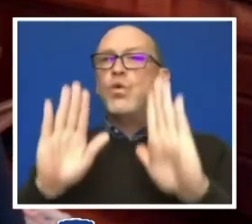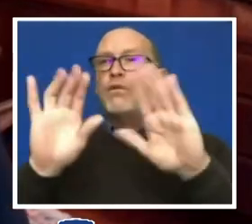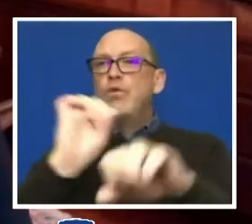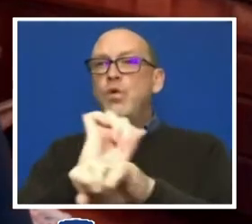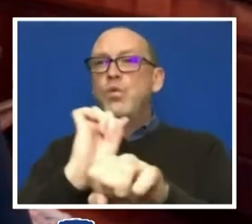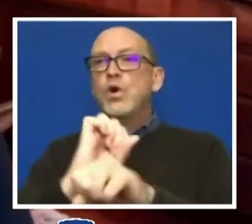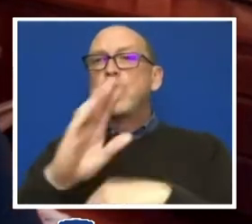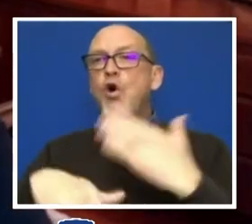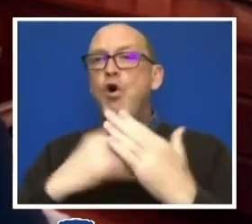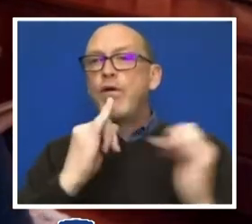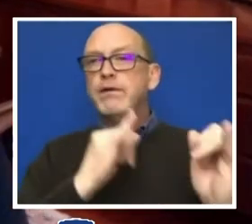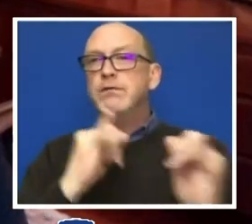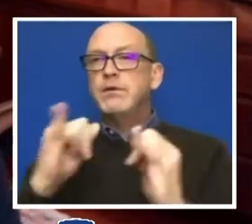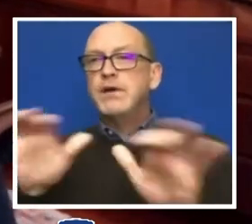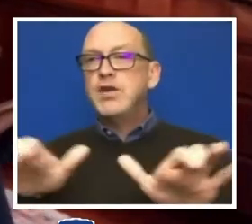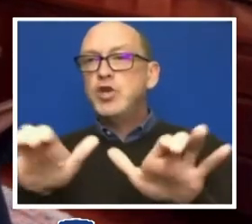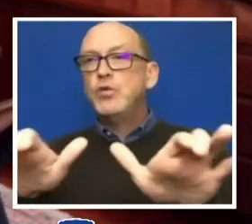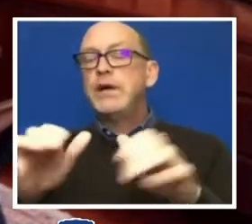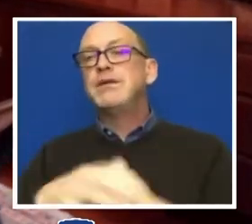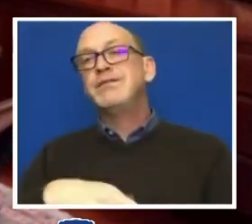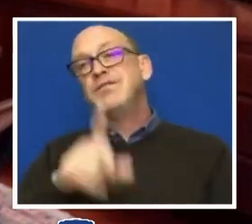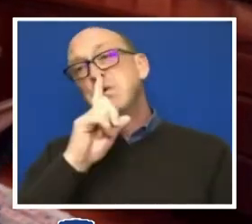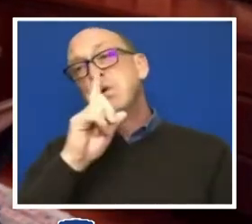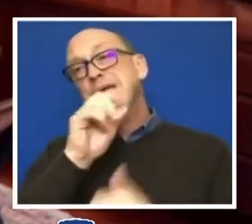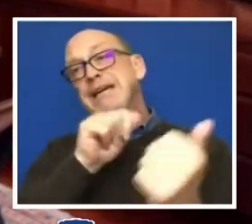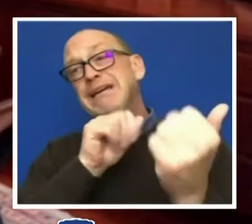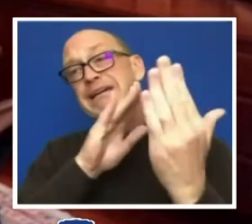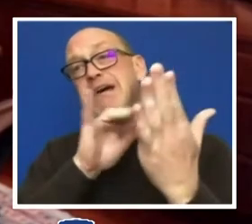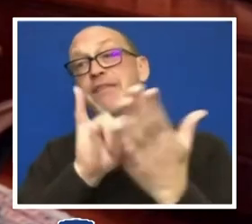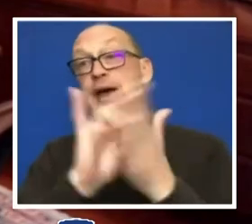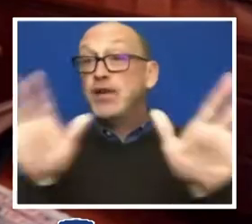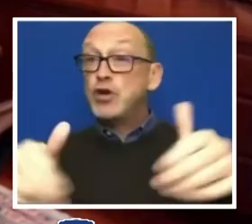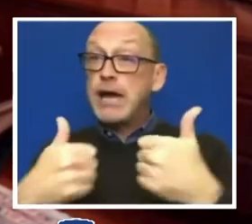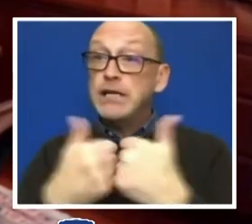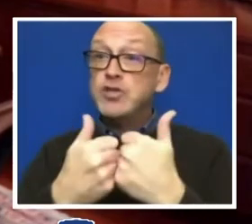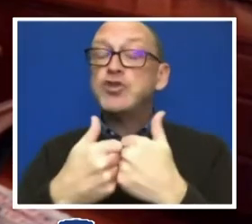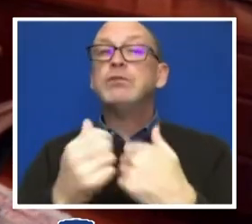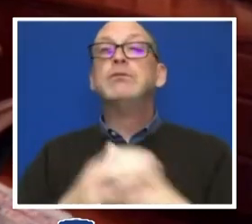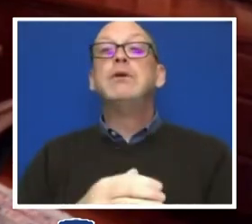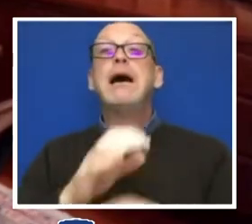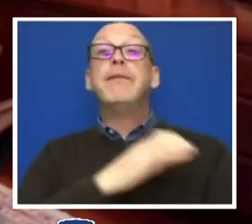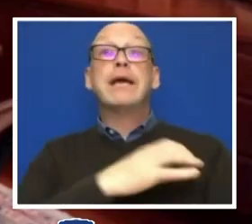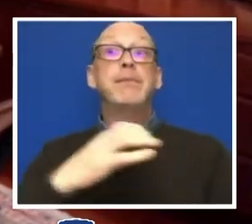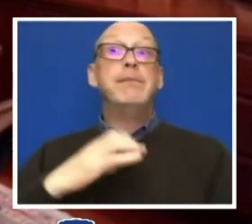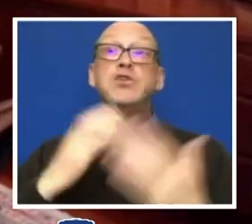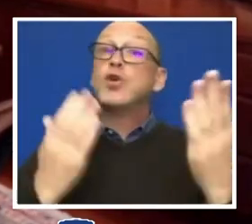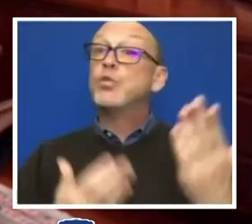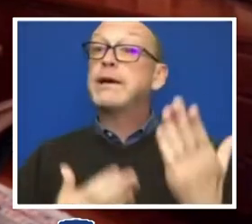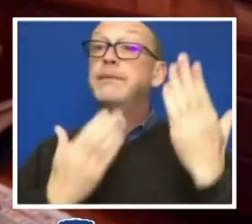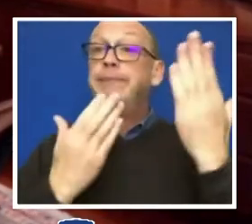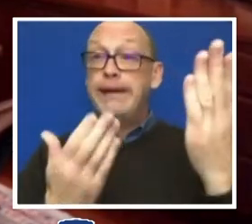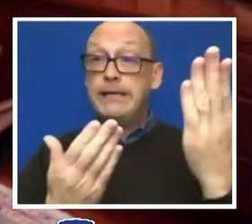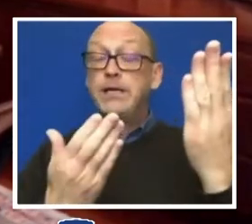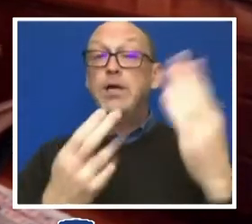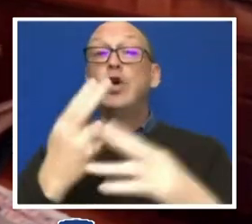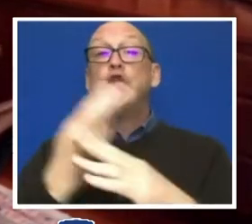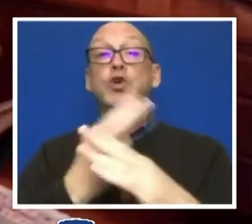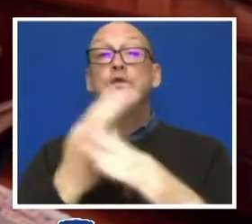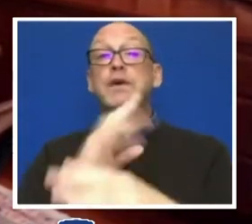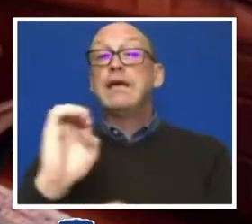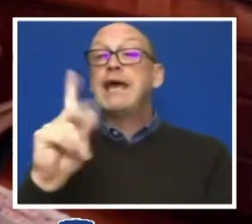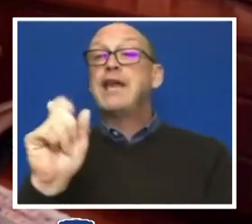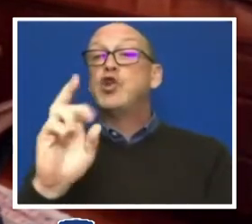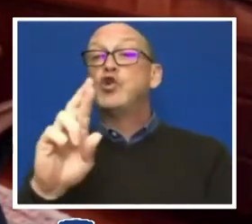So to really address this challenge, the commission has recommended the use of the enterprise approach to help